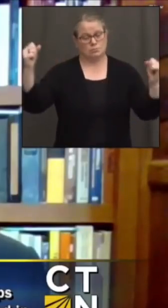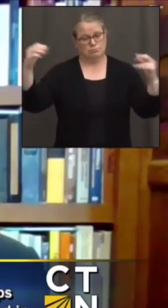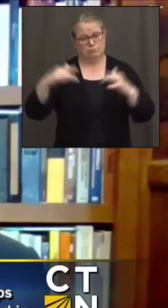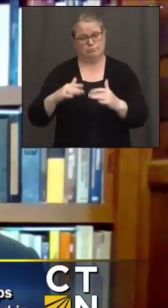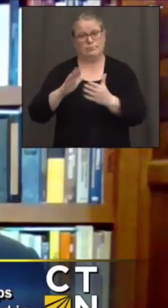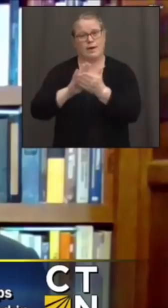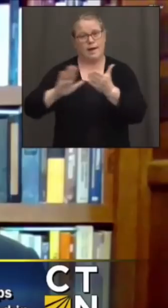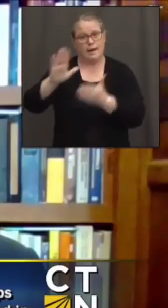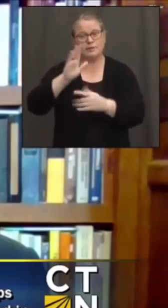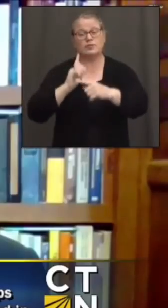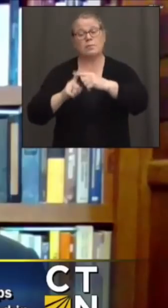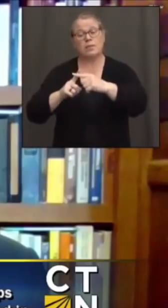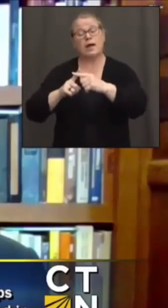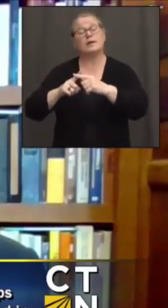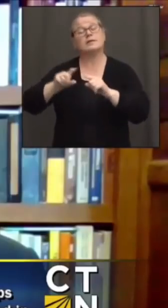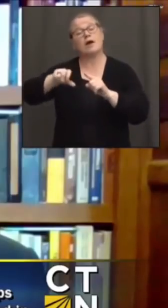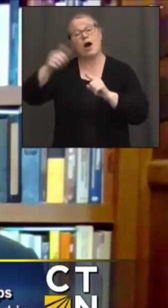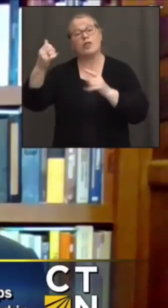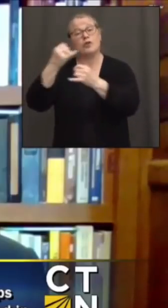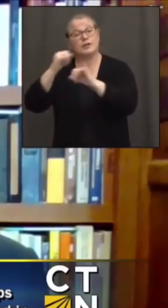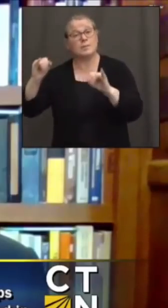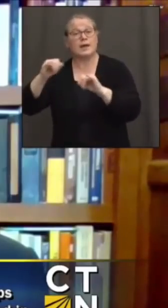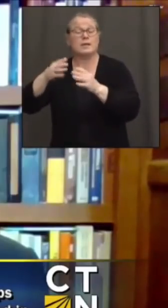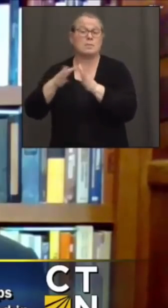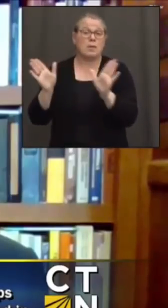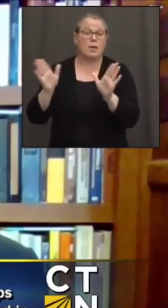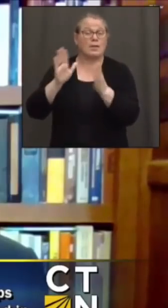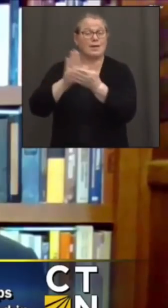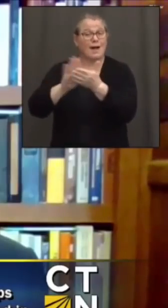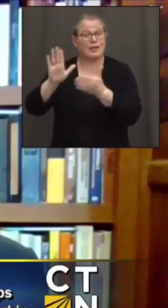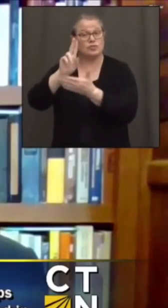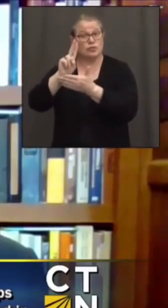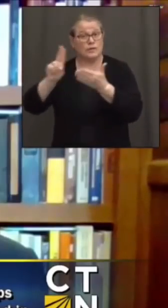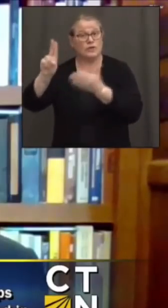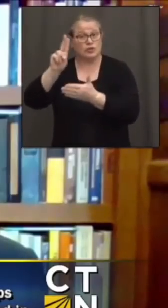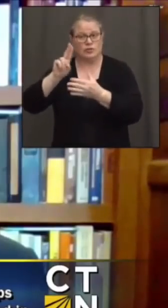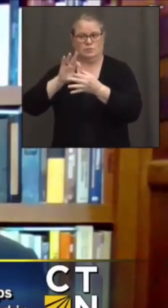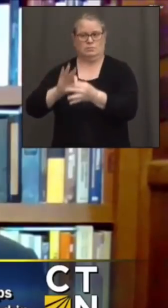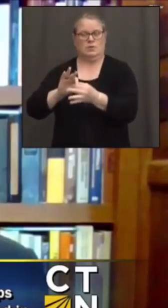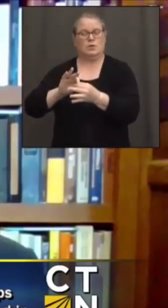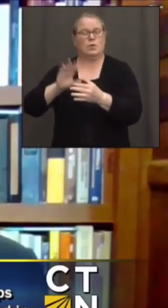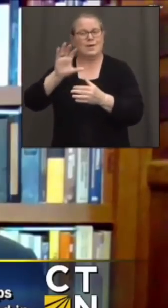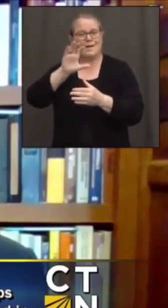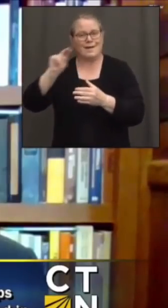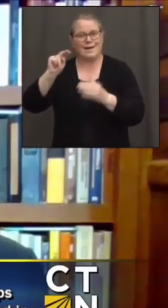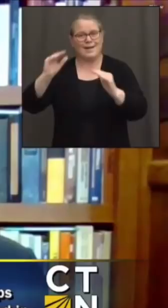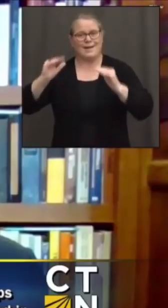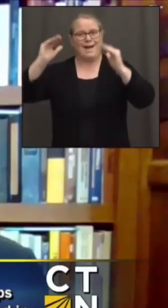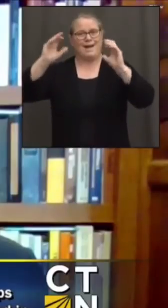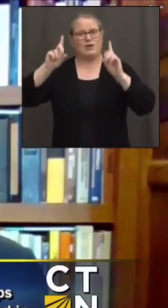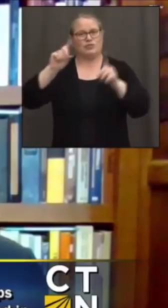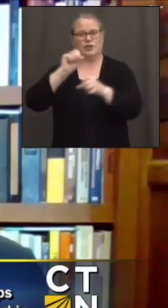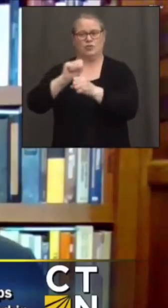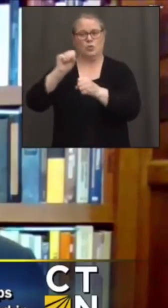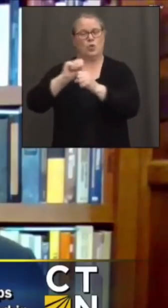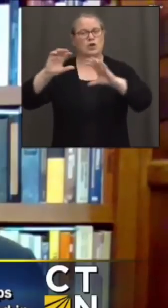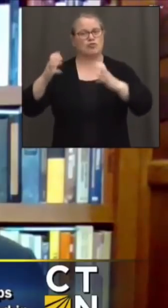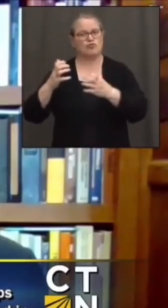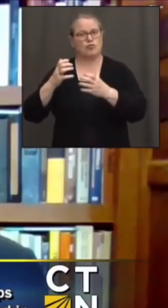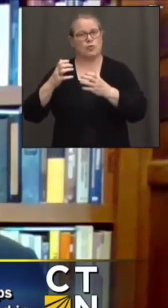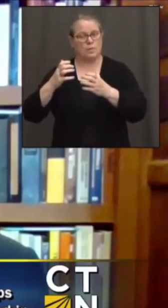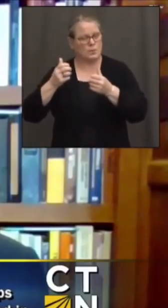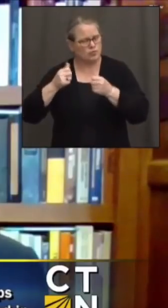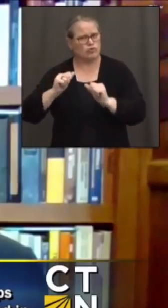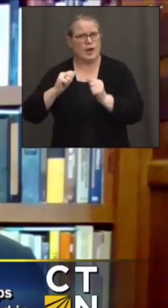fellow independent and public colleges and universities, which stemmed from the Connecticut Higher Education Working Group's efforts to support the state's